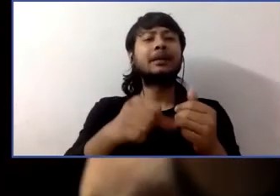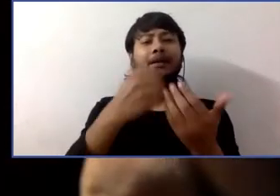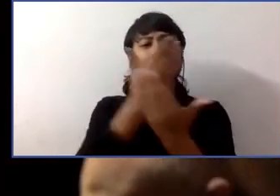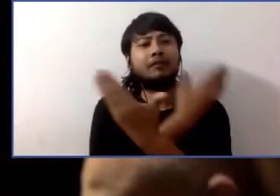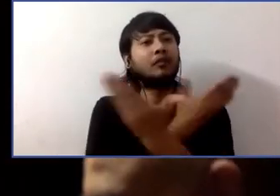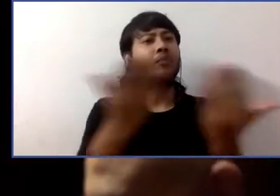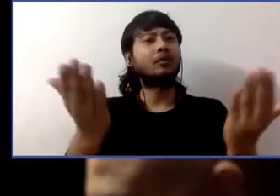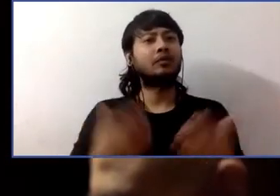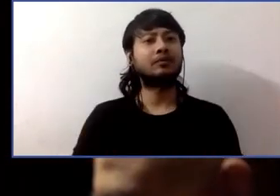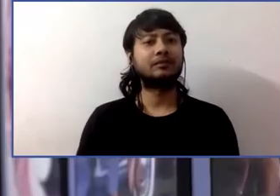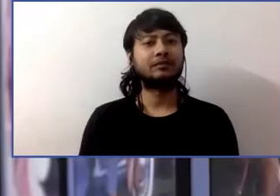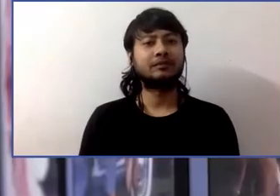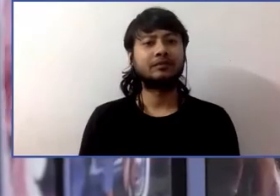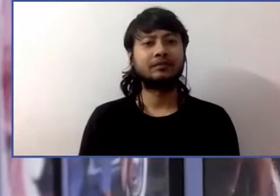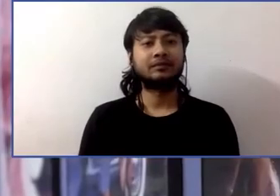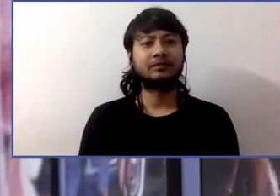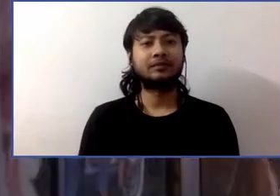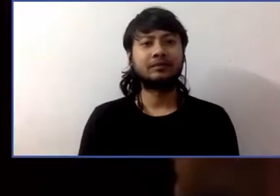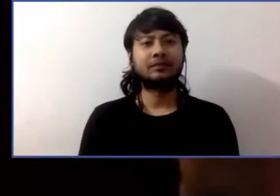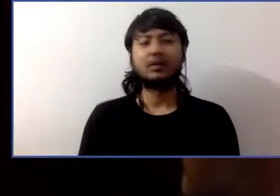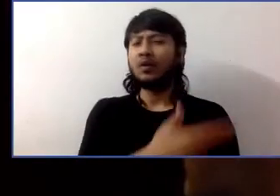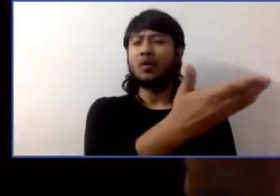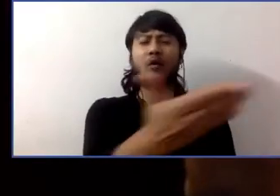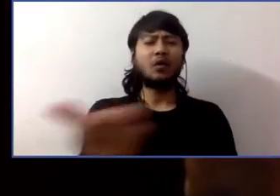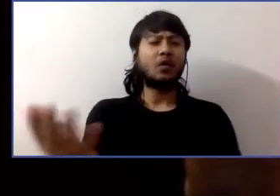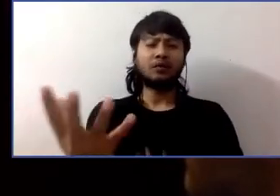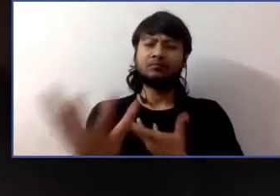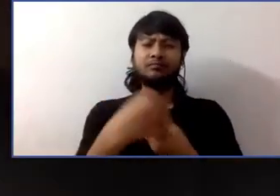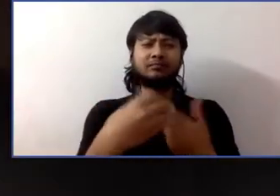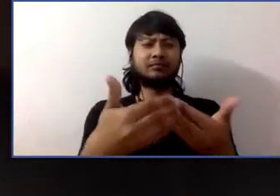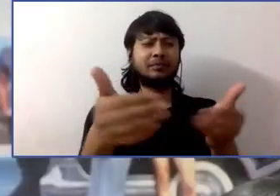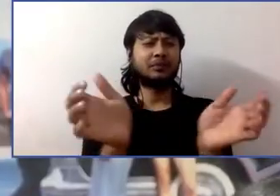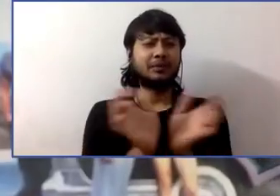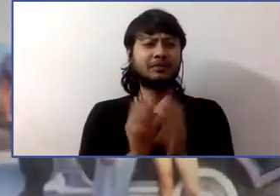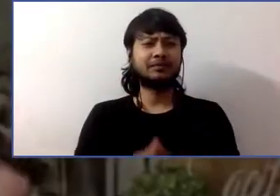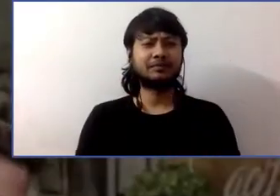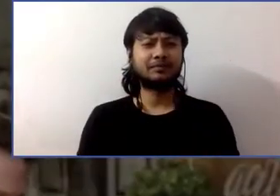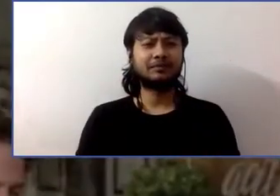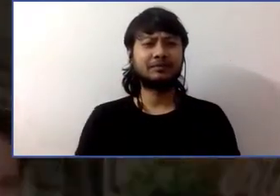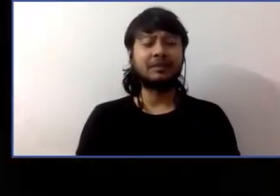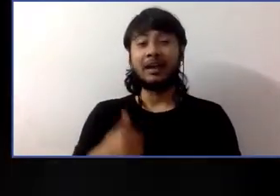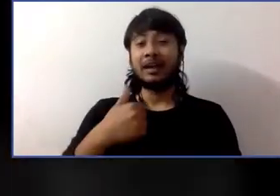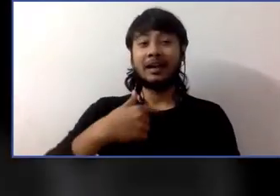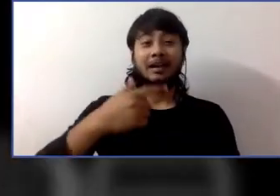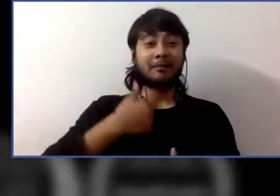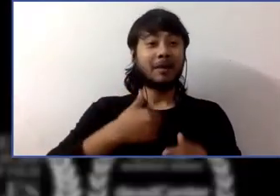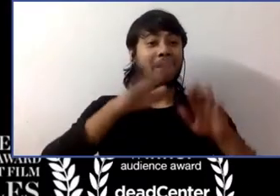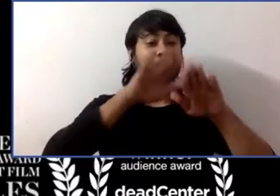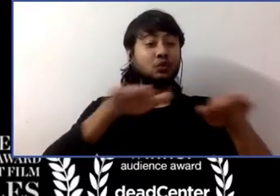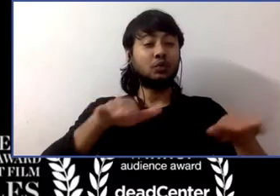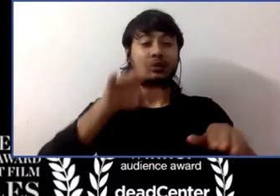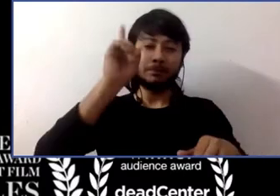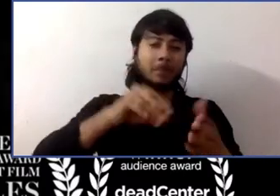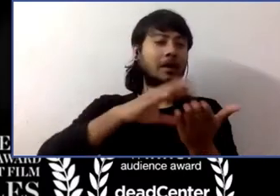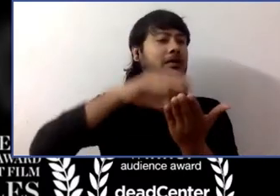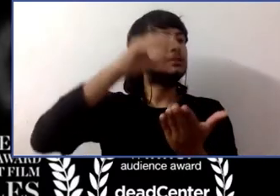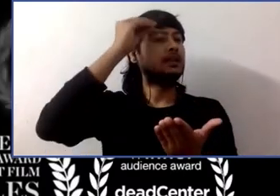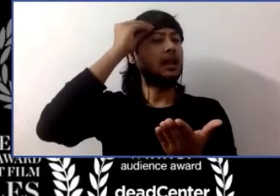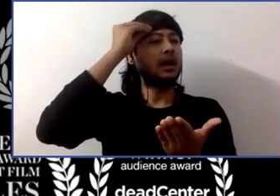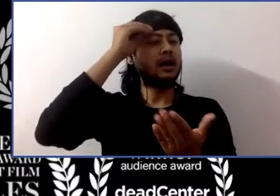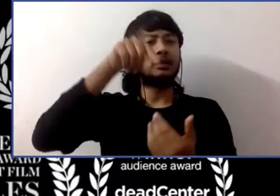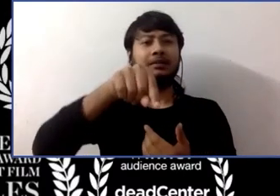You're now part of the community. I'm going to make it required viewing for my students. It's so important. Thank you so much.